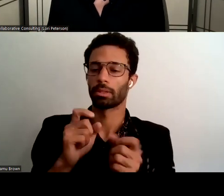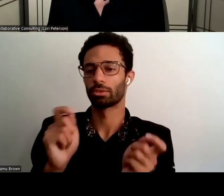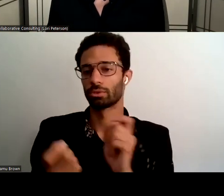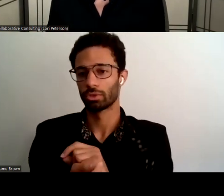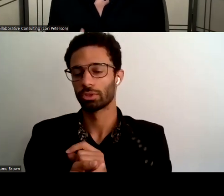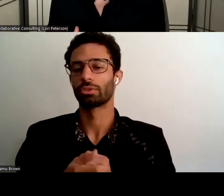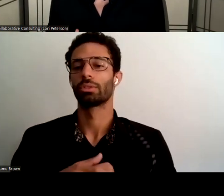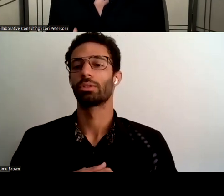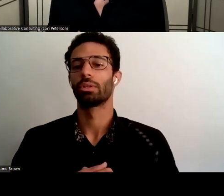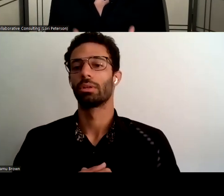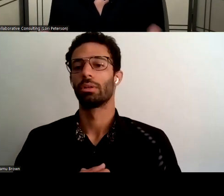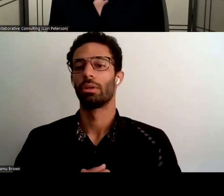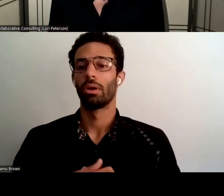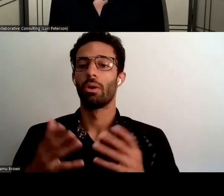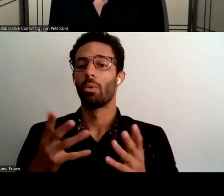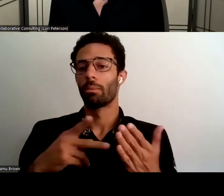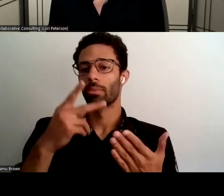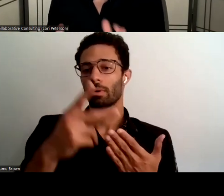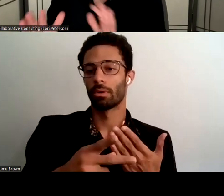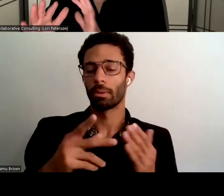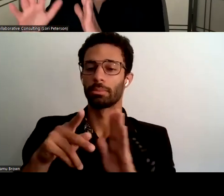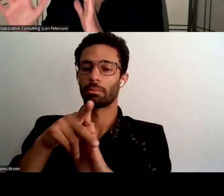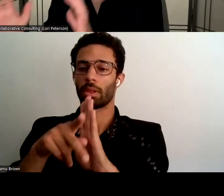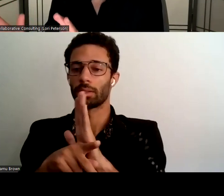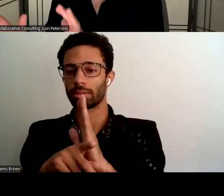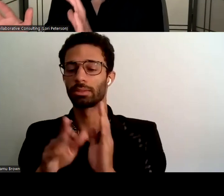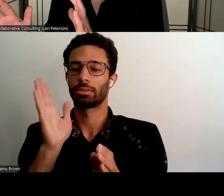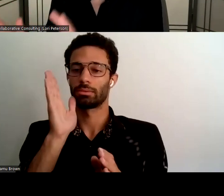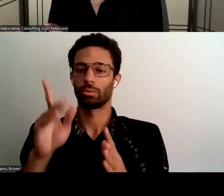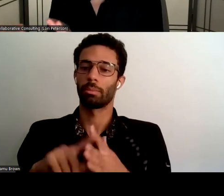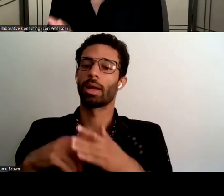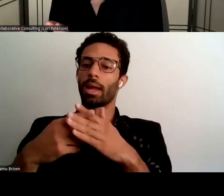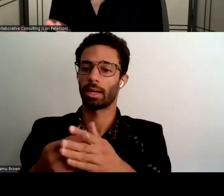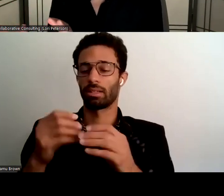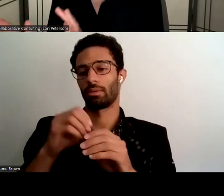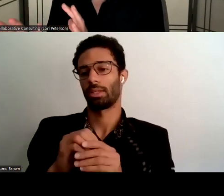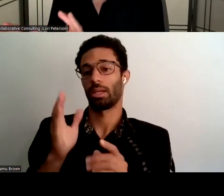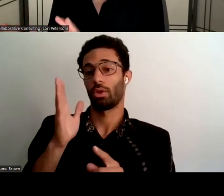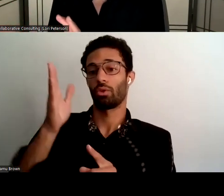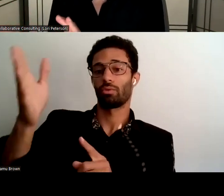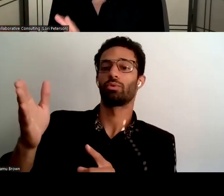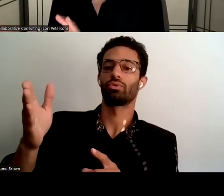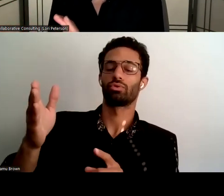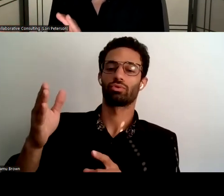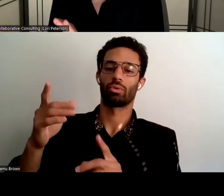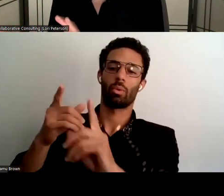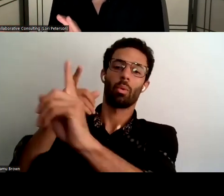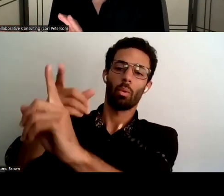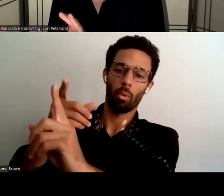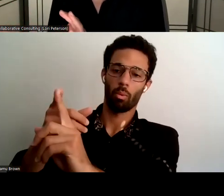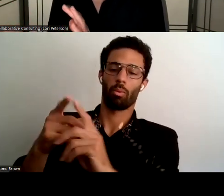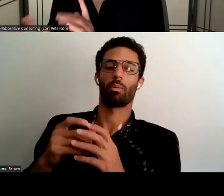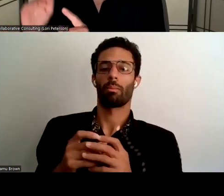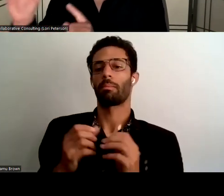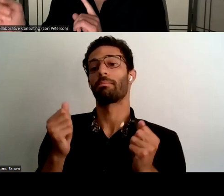and policies would be activated in that kind of future ideal state we got lots of ideas on that by the